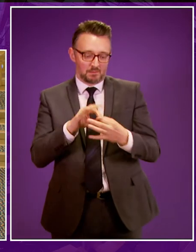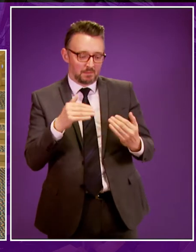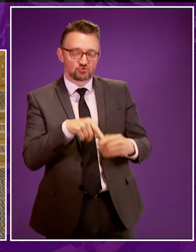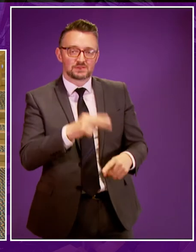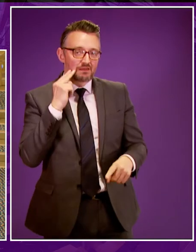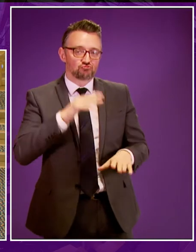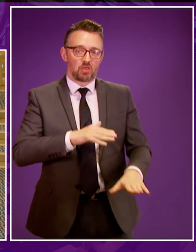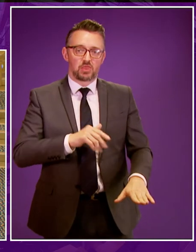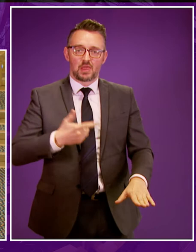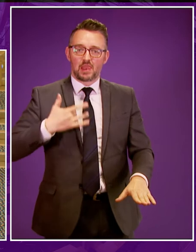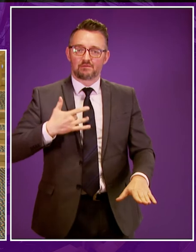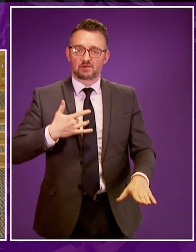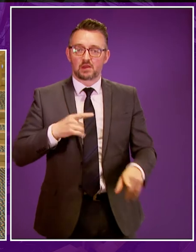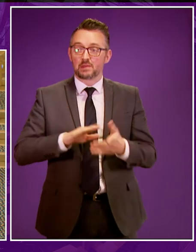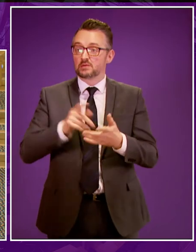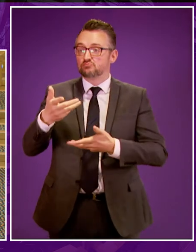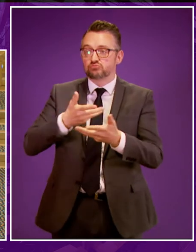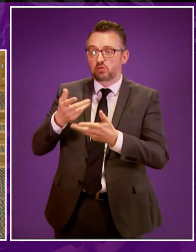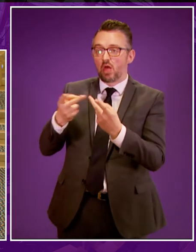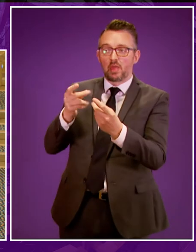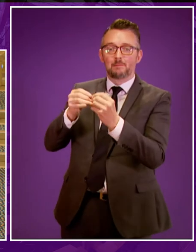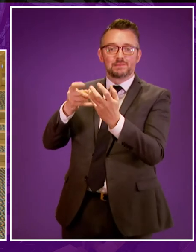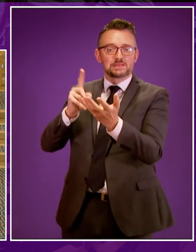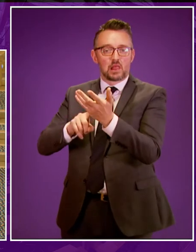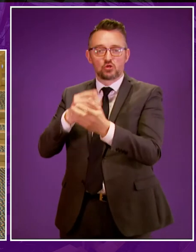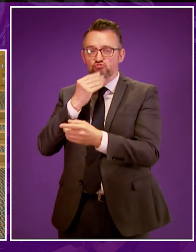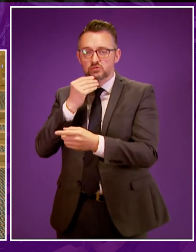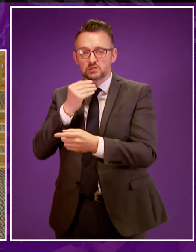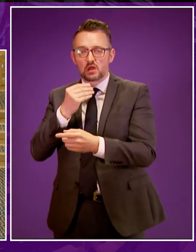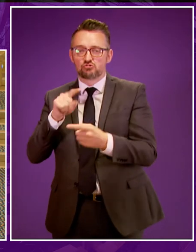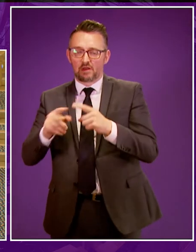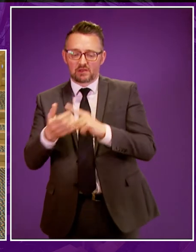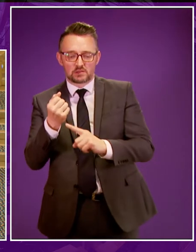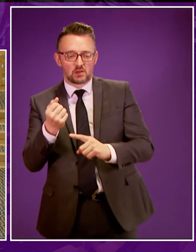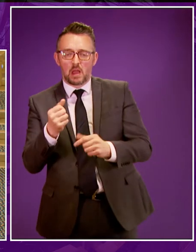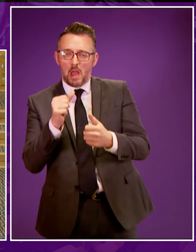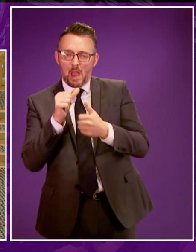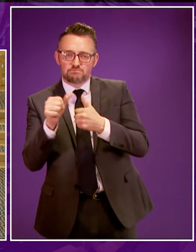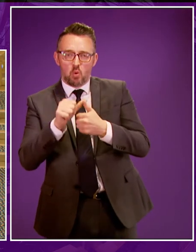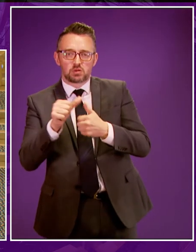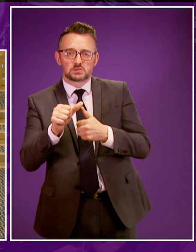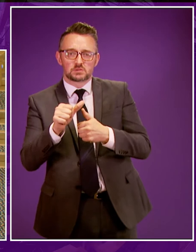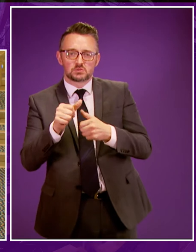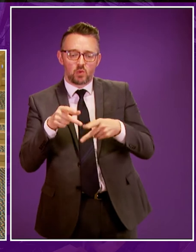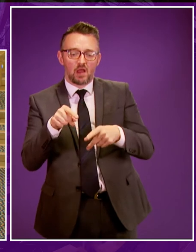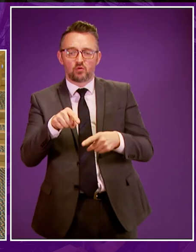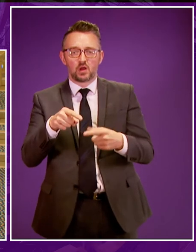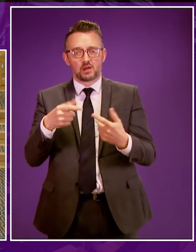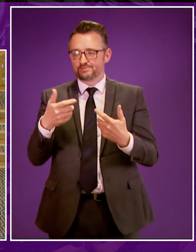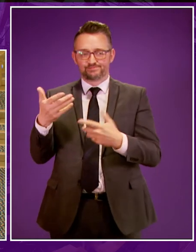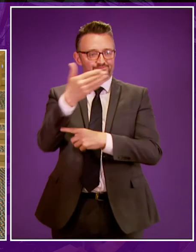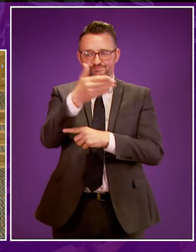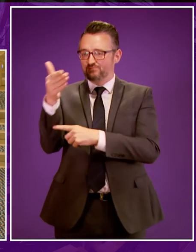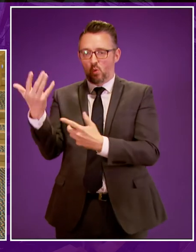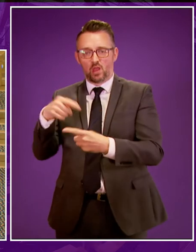So that will include consulting with BSL users and other stakeholders to assess the most appropriate platforms for signposting and disseminating information